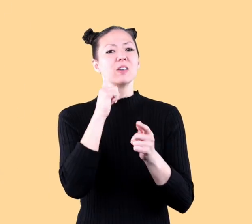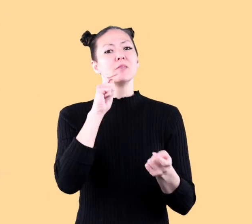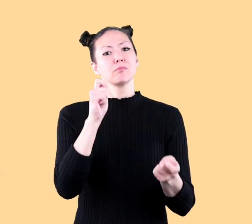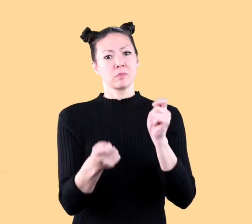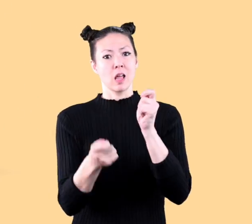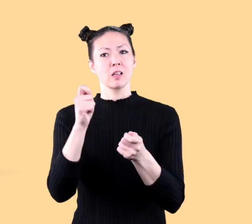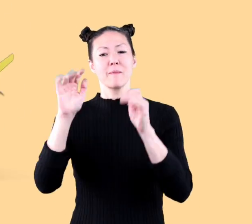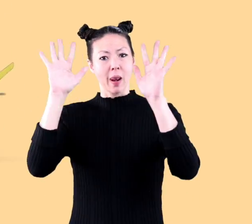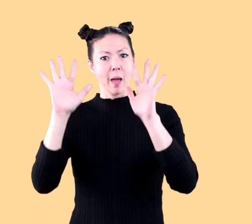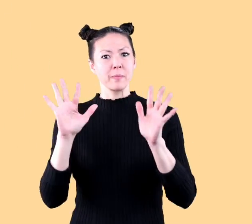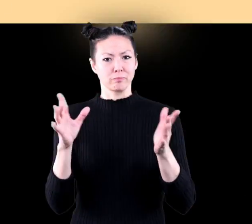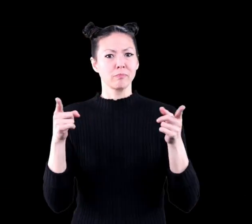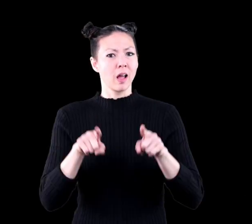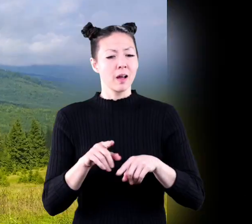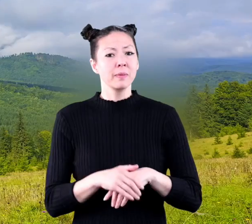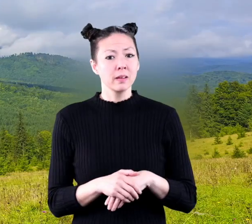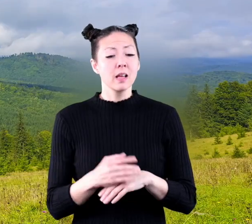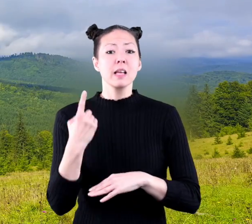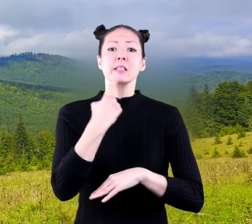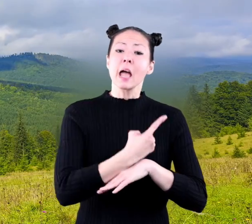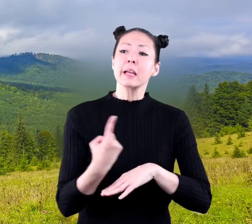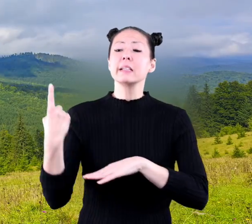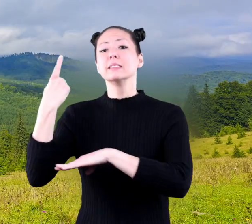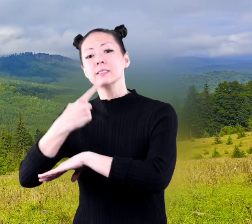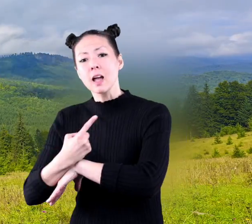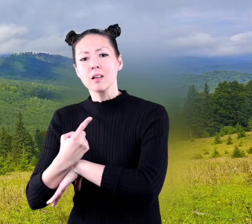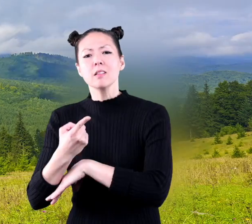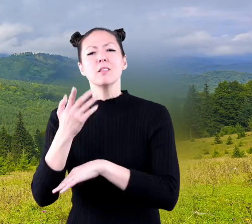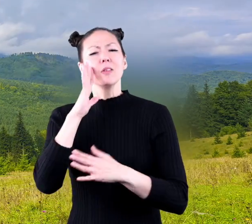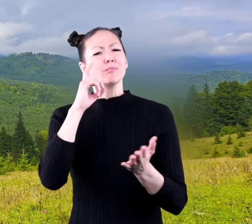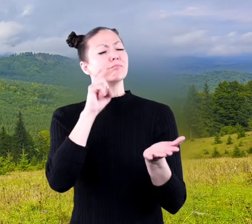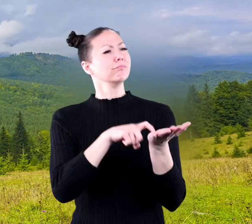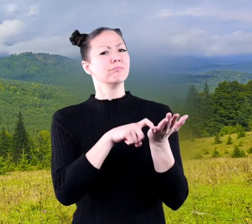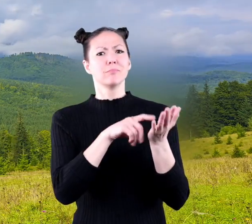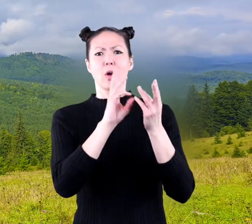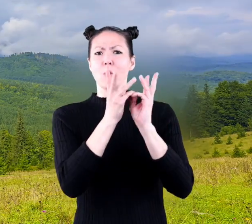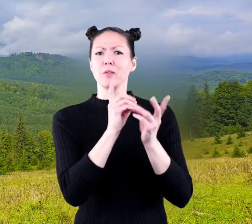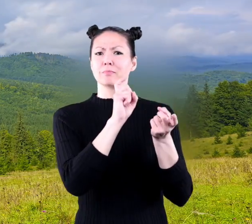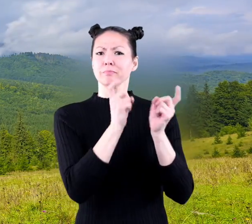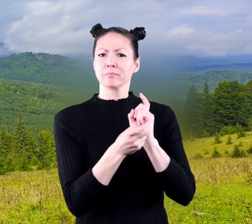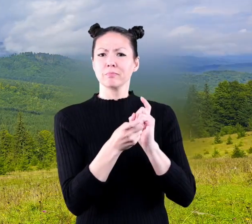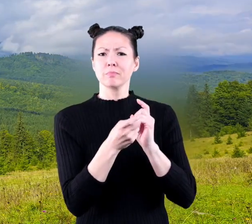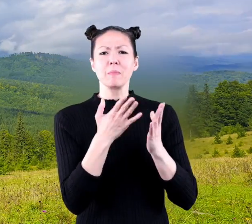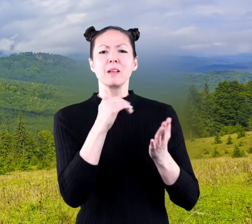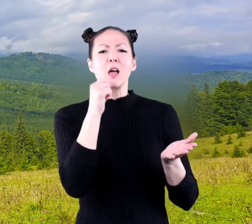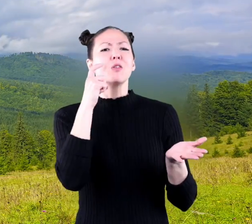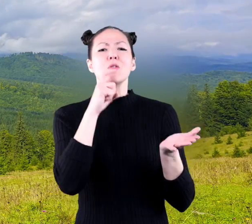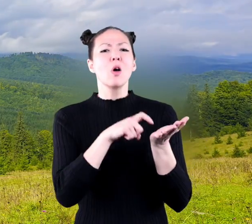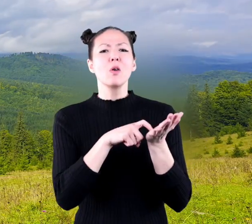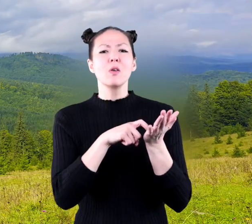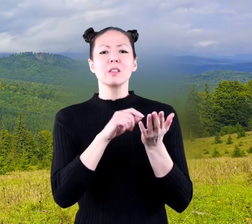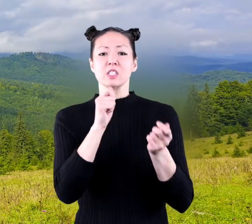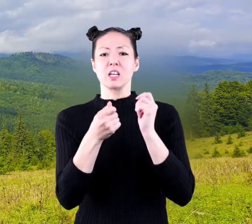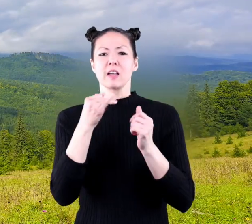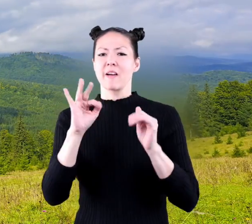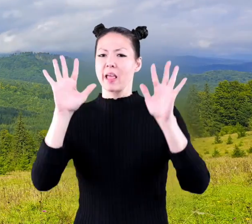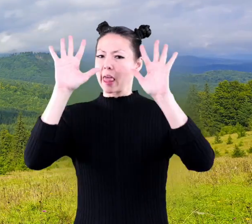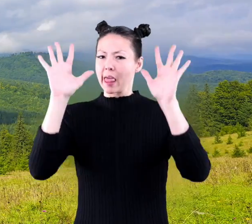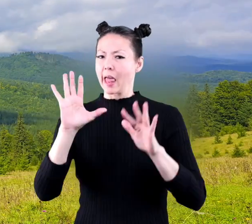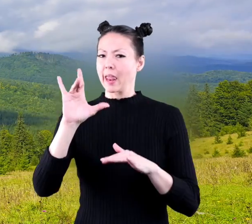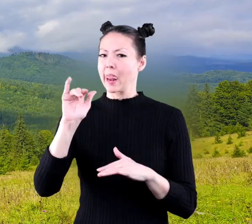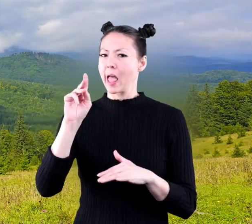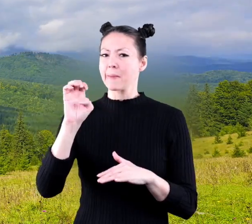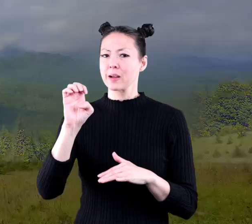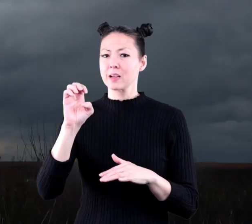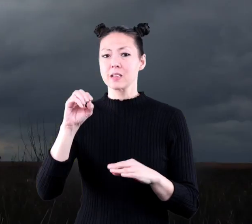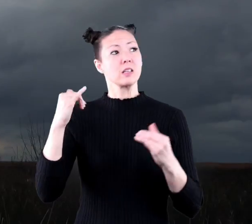to occur in climate. Day to day, you will notice weather changes, but you probably won't notice changes to the climate.